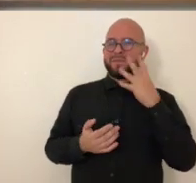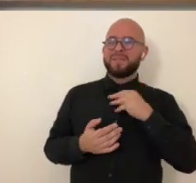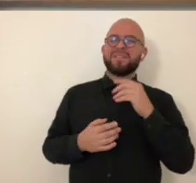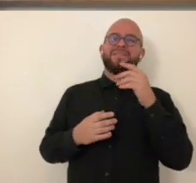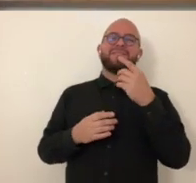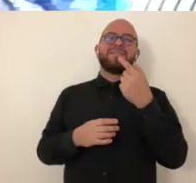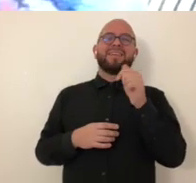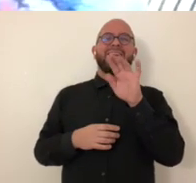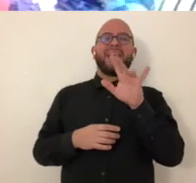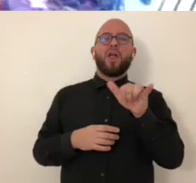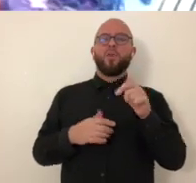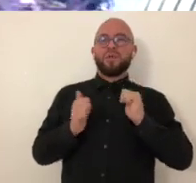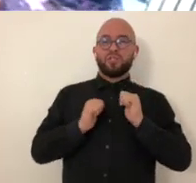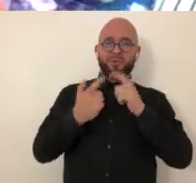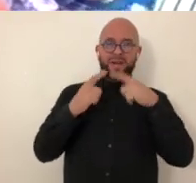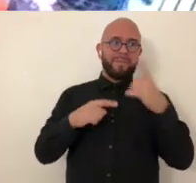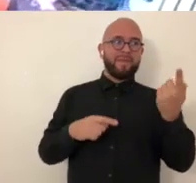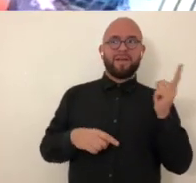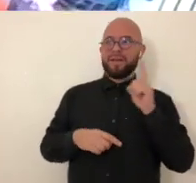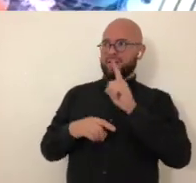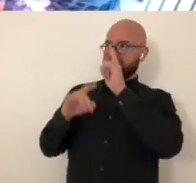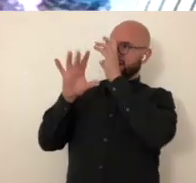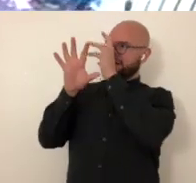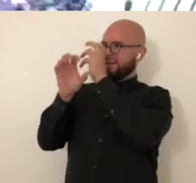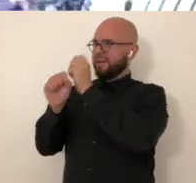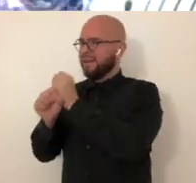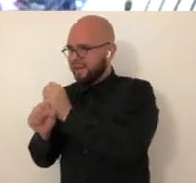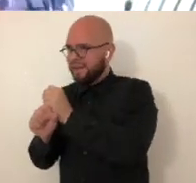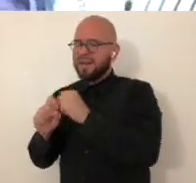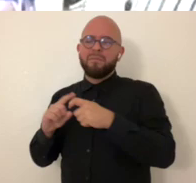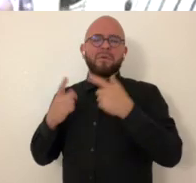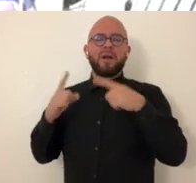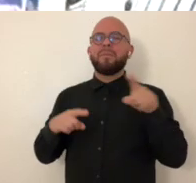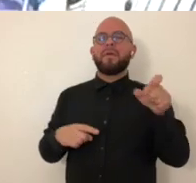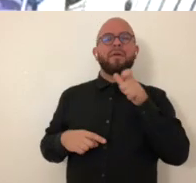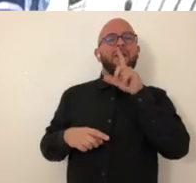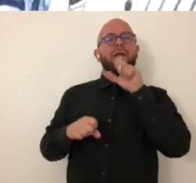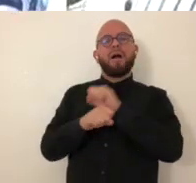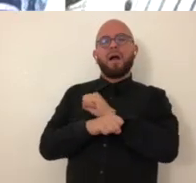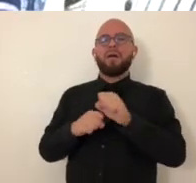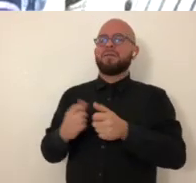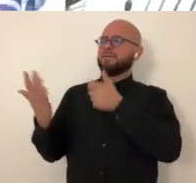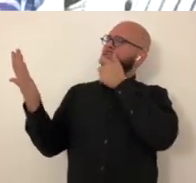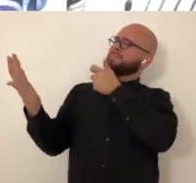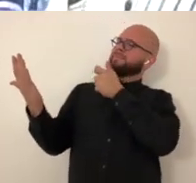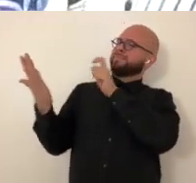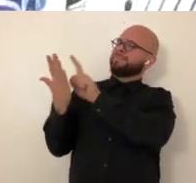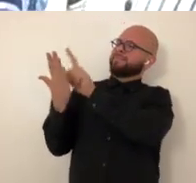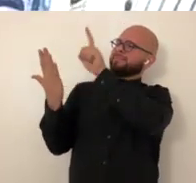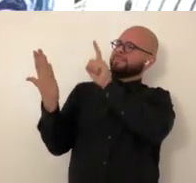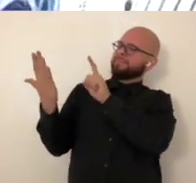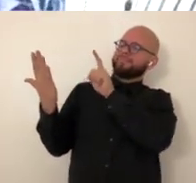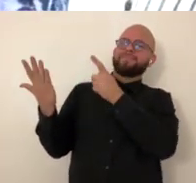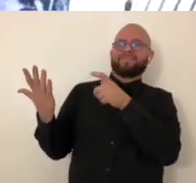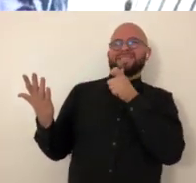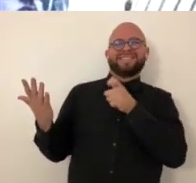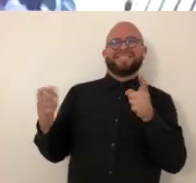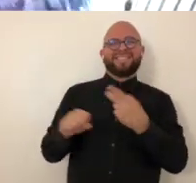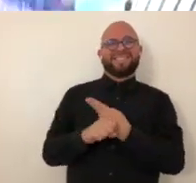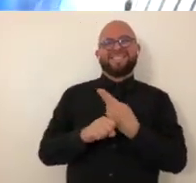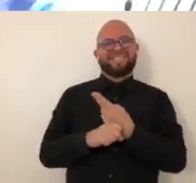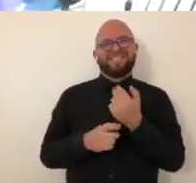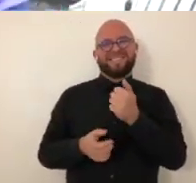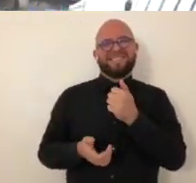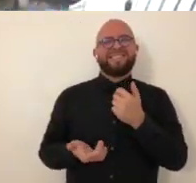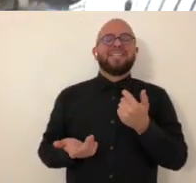use an app now right so this my own experience with gallery shows has been a lot of people really are drawn to the piece but they're not taking that step forward to